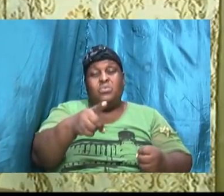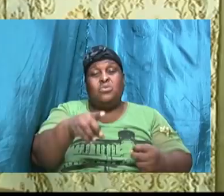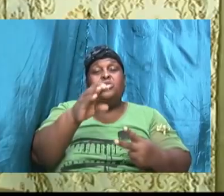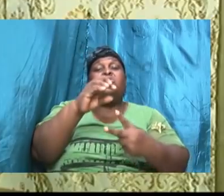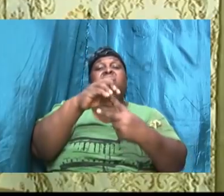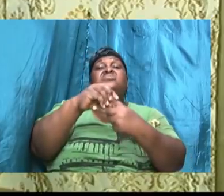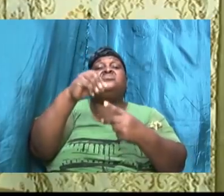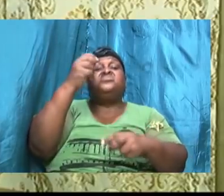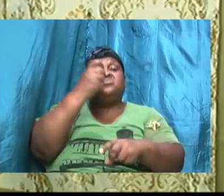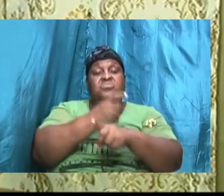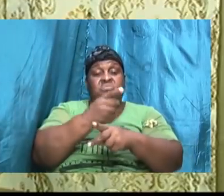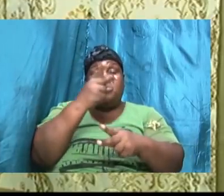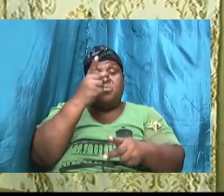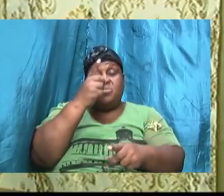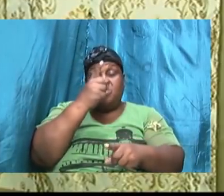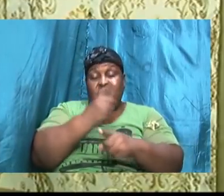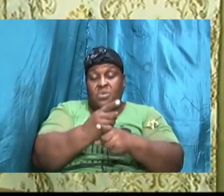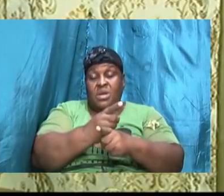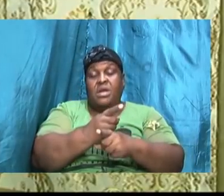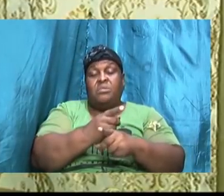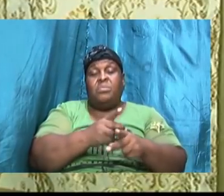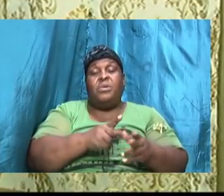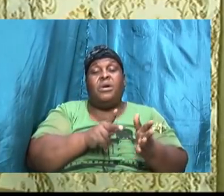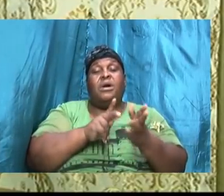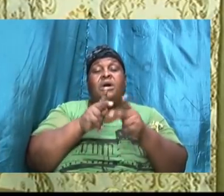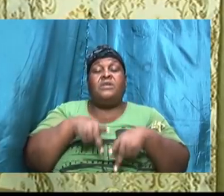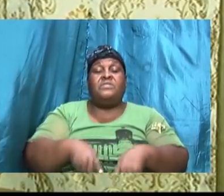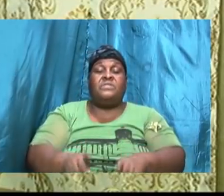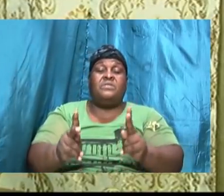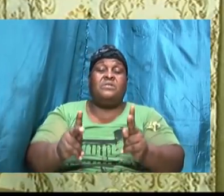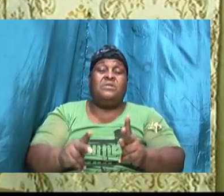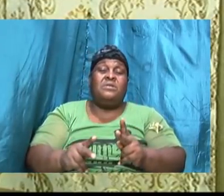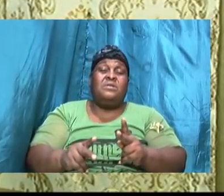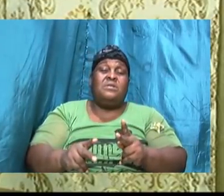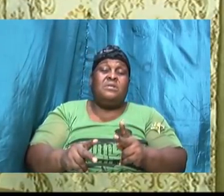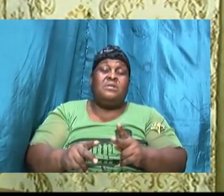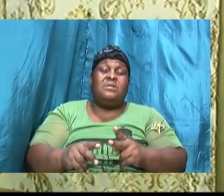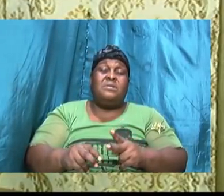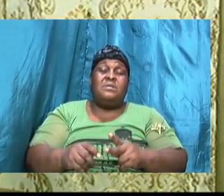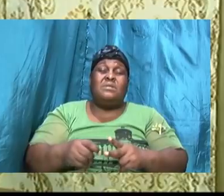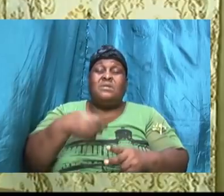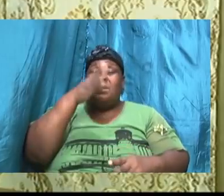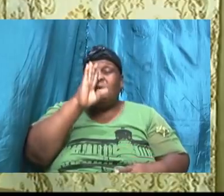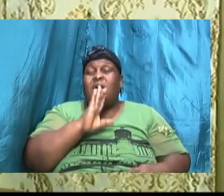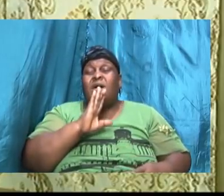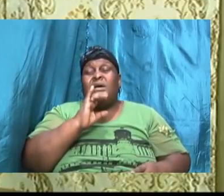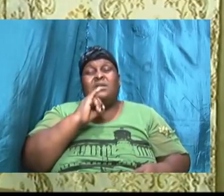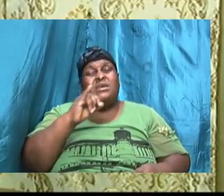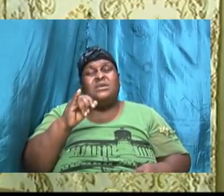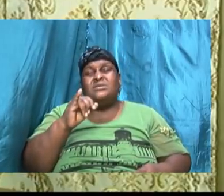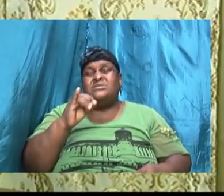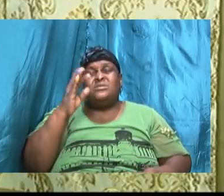concerned whether you walk on the left he is concerned whether you walk on the right he is concerned about